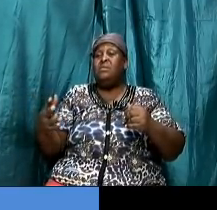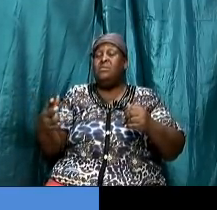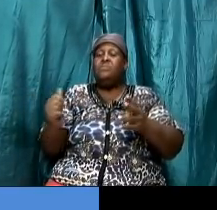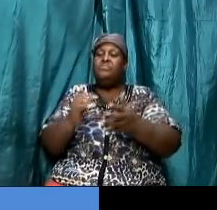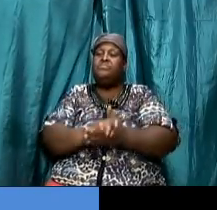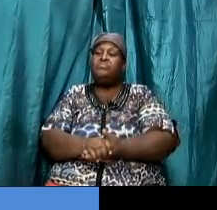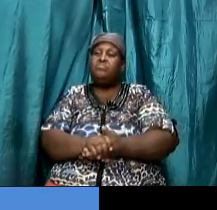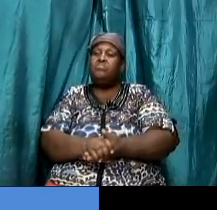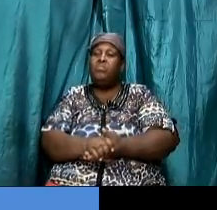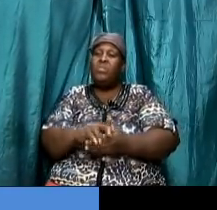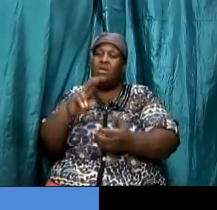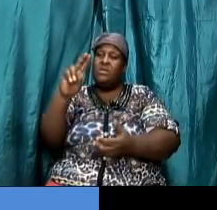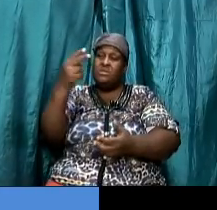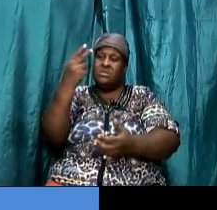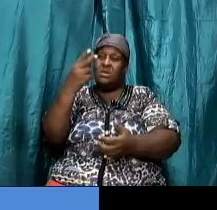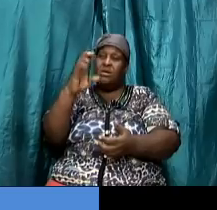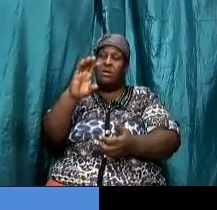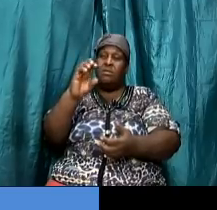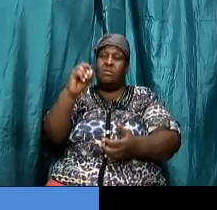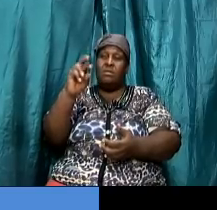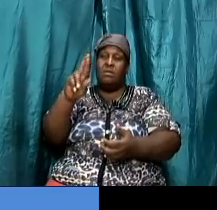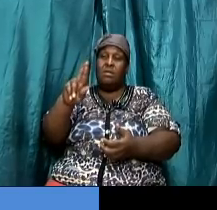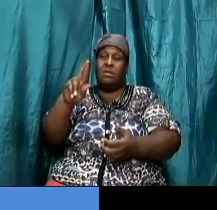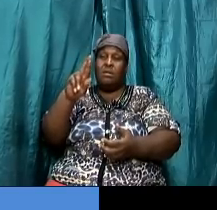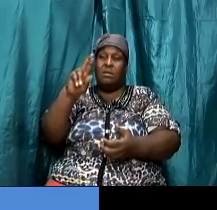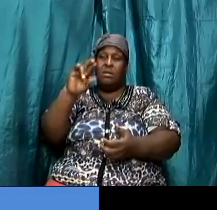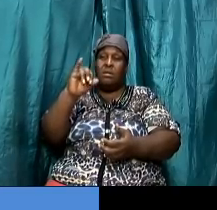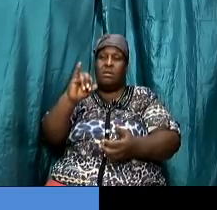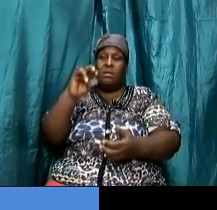in second corinthians chapter 3 verse 68